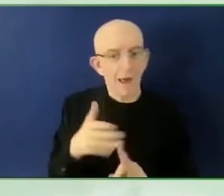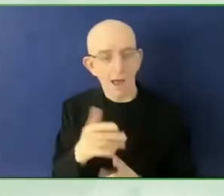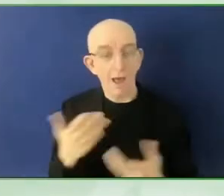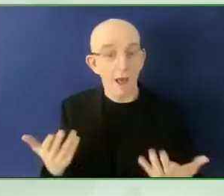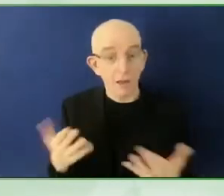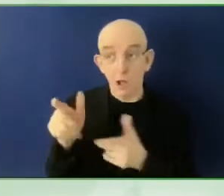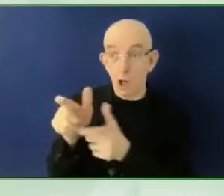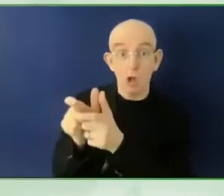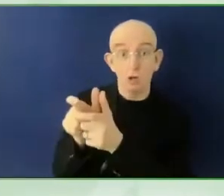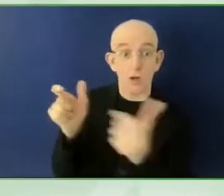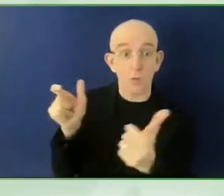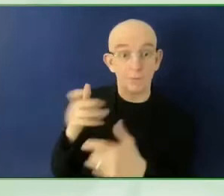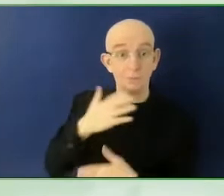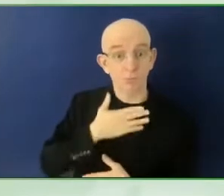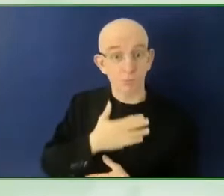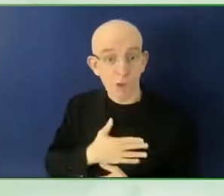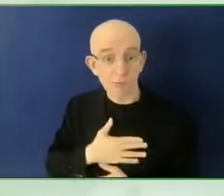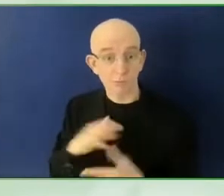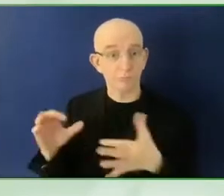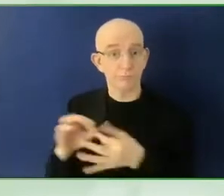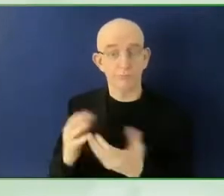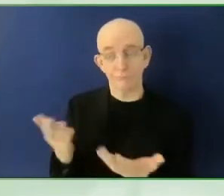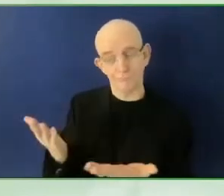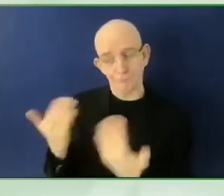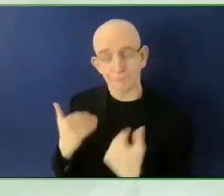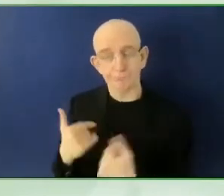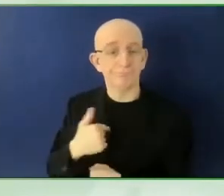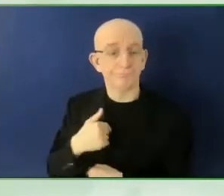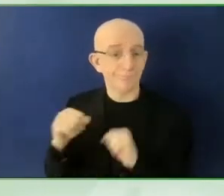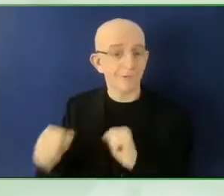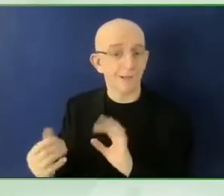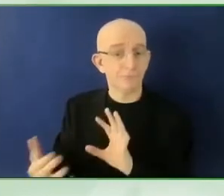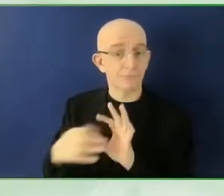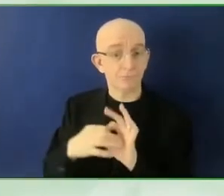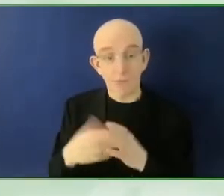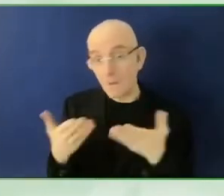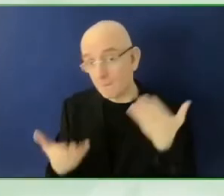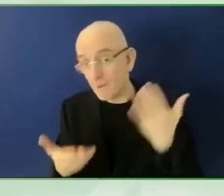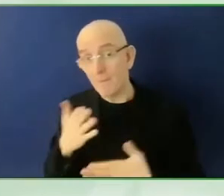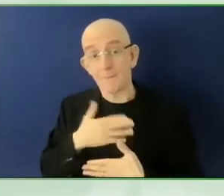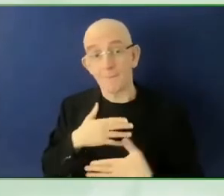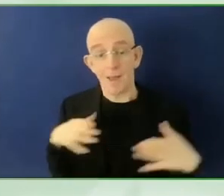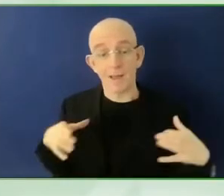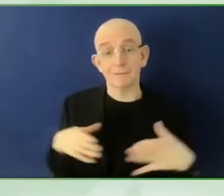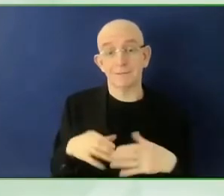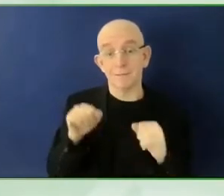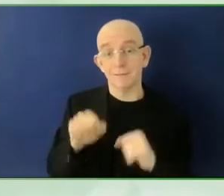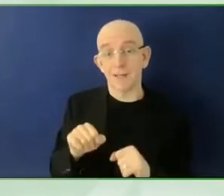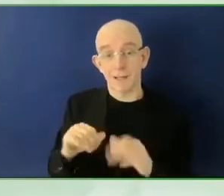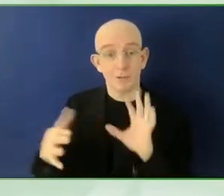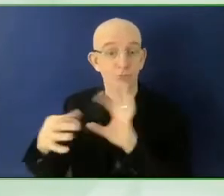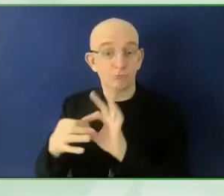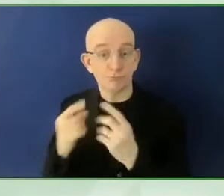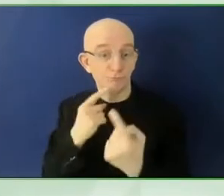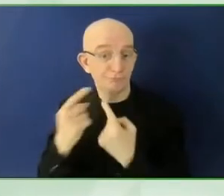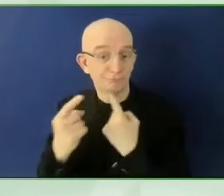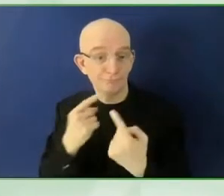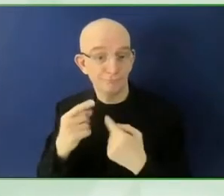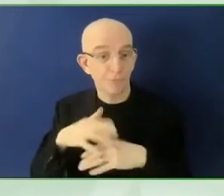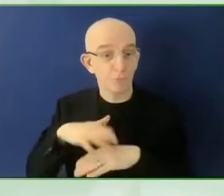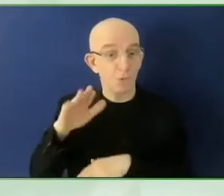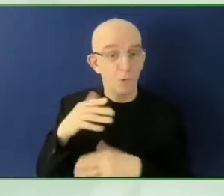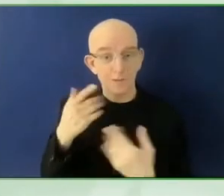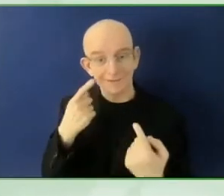that way. So how do they reach out to you, Kearns? Where do they connect to you? How can people get involved? Sure. So